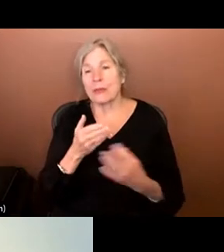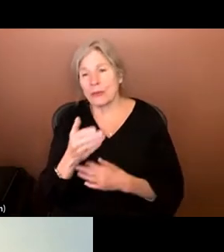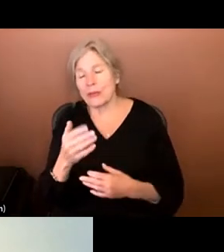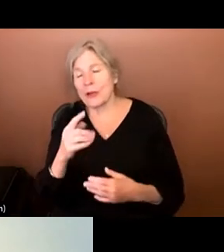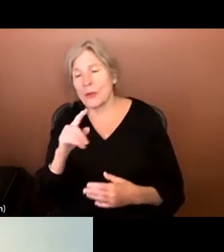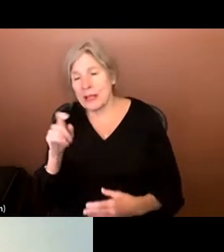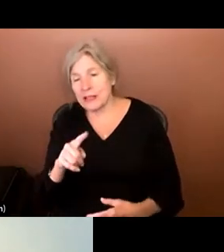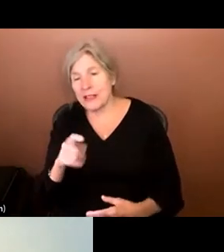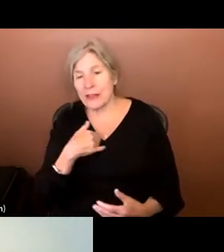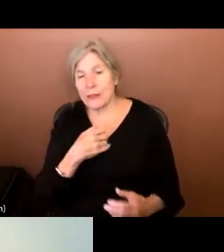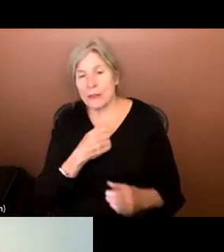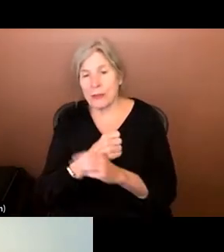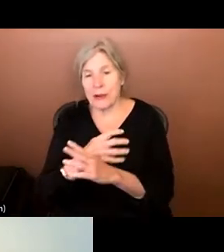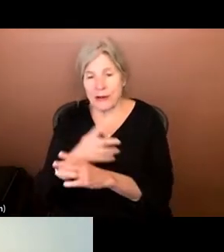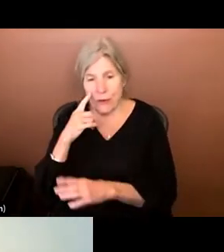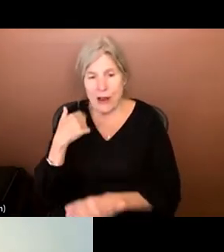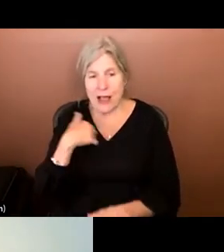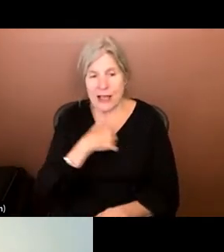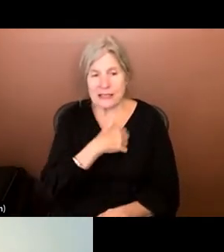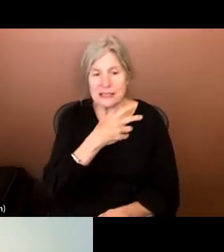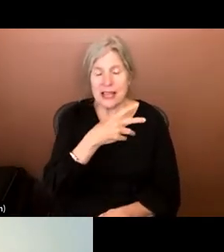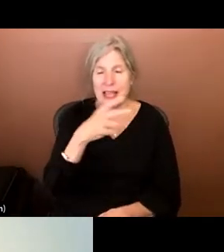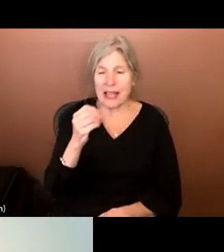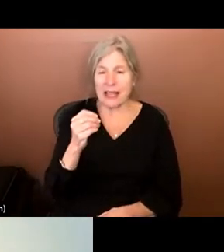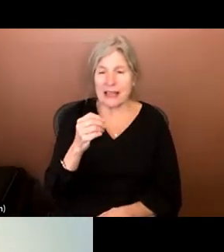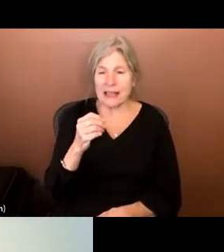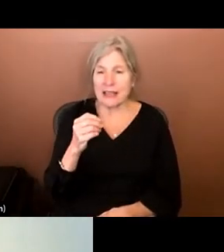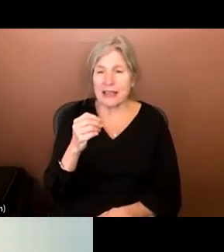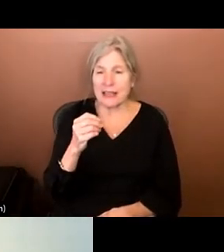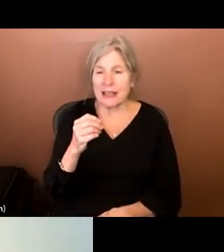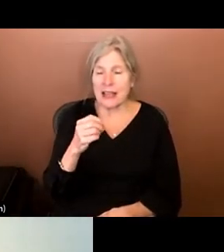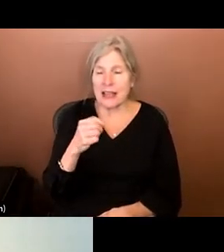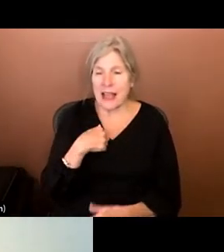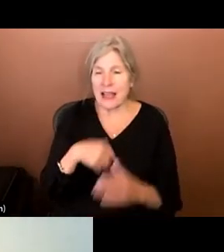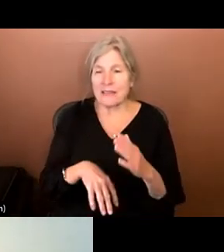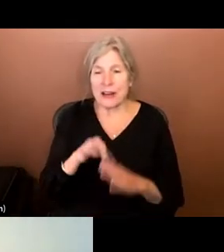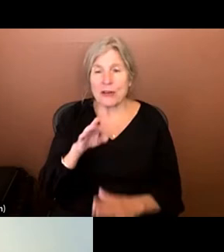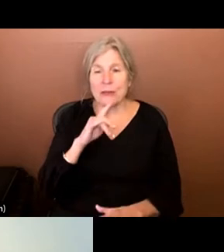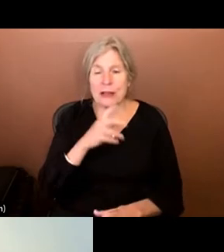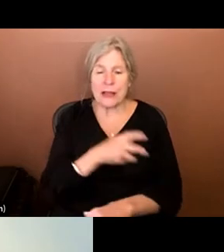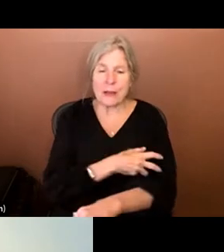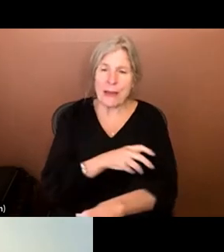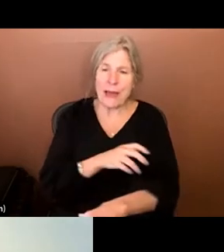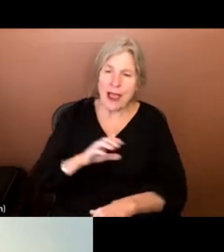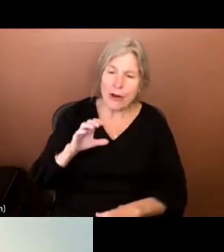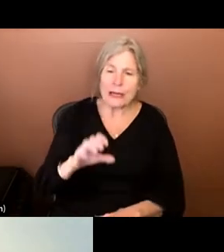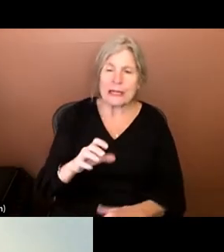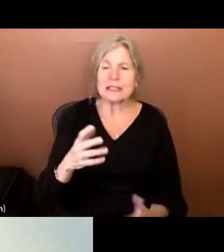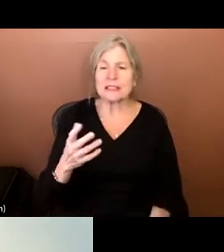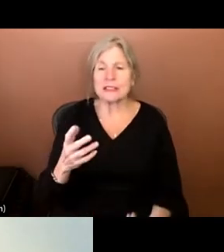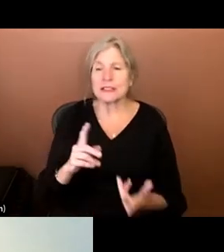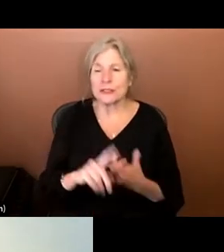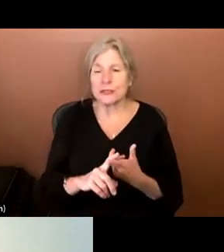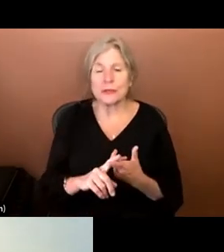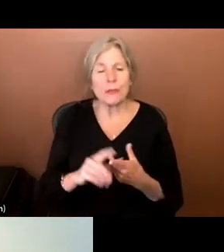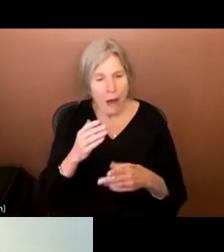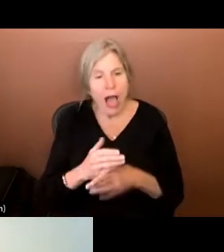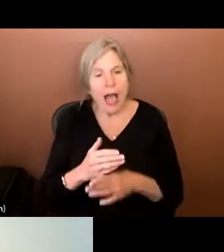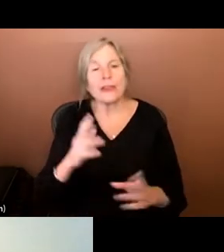questions that you've prepared for us. And I find it really empowering to bother